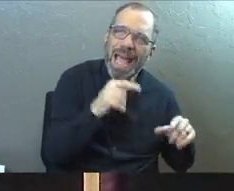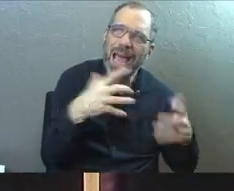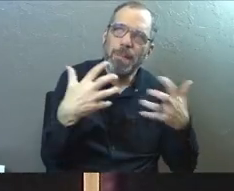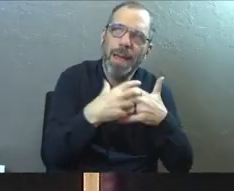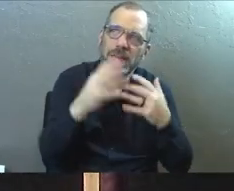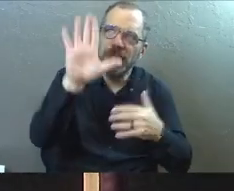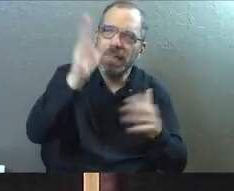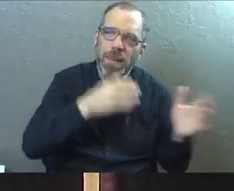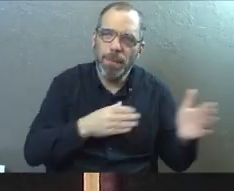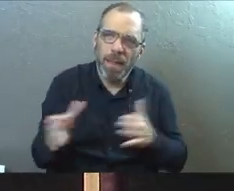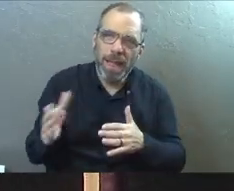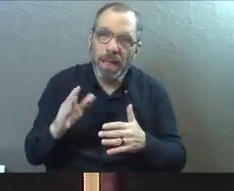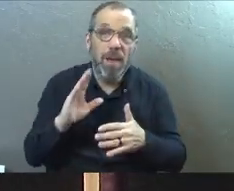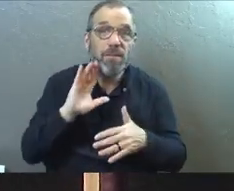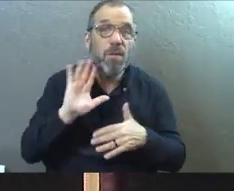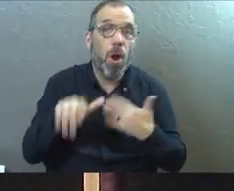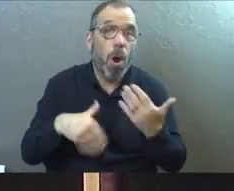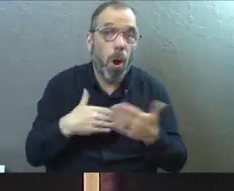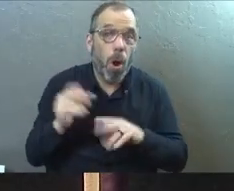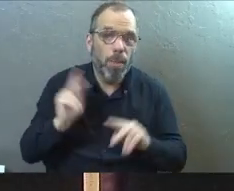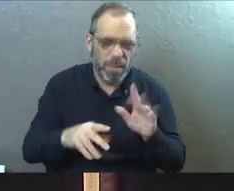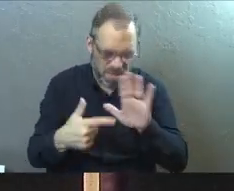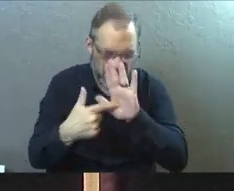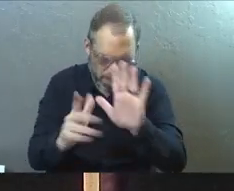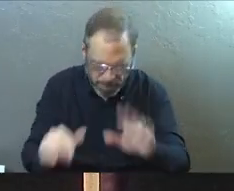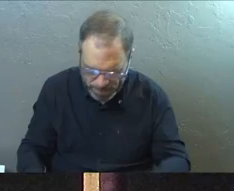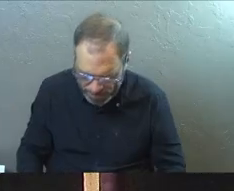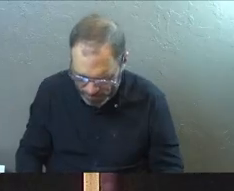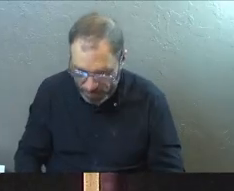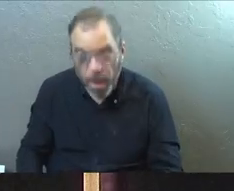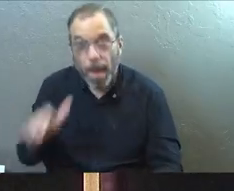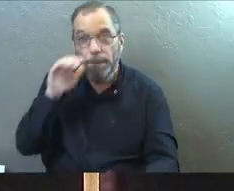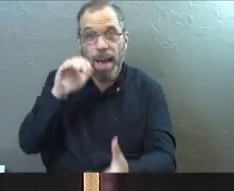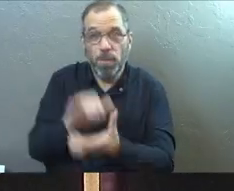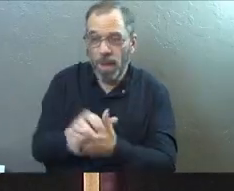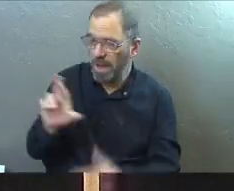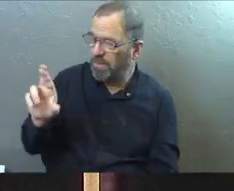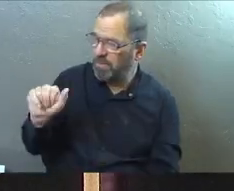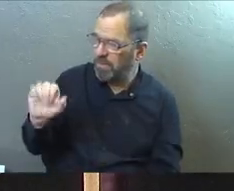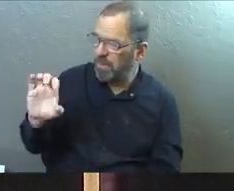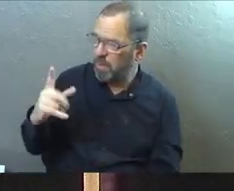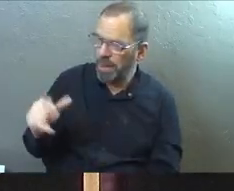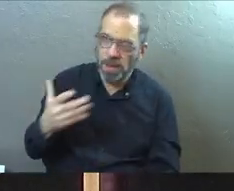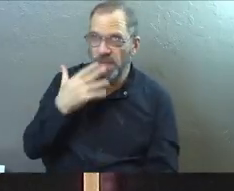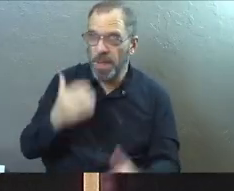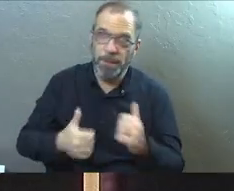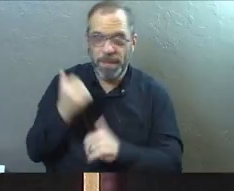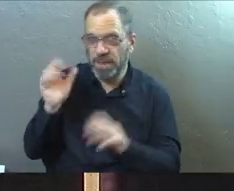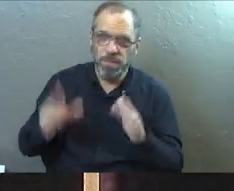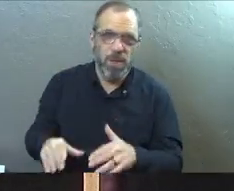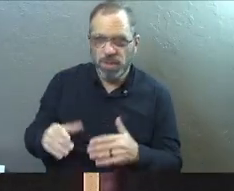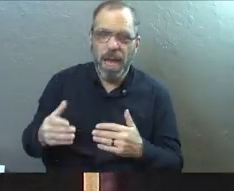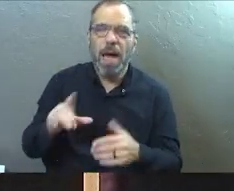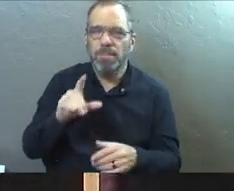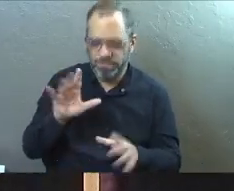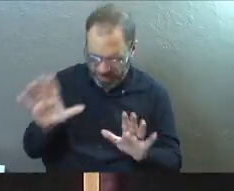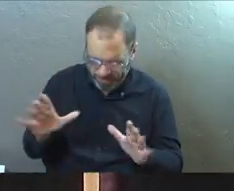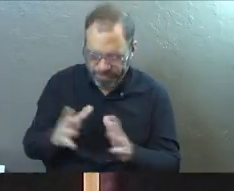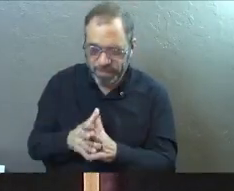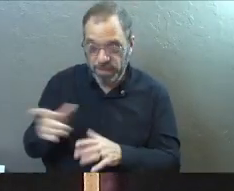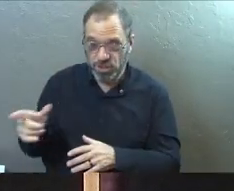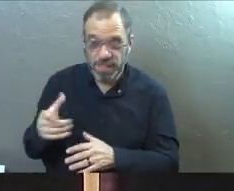people. Right? Let give you an example. So my wife, Rachel, is the greatest person on planet Earth. You can find me about it, I promise.